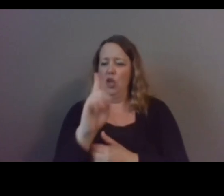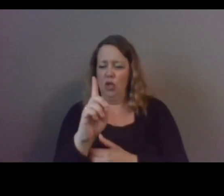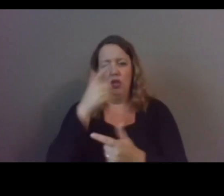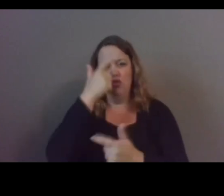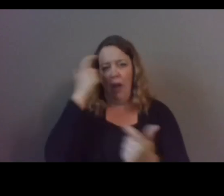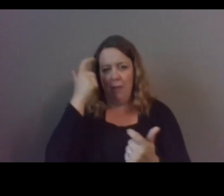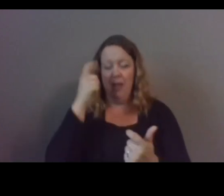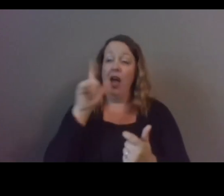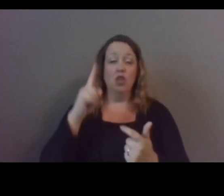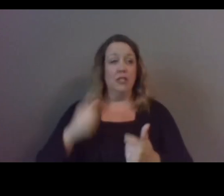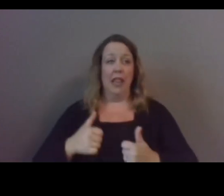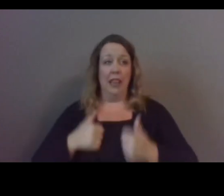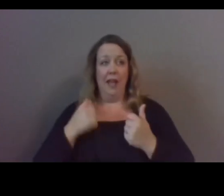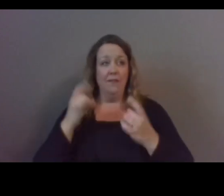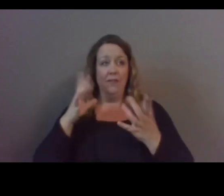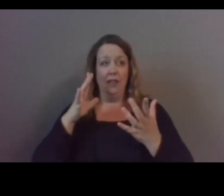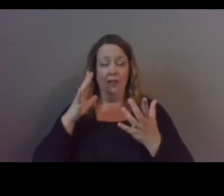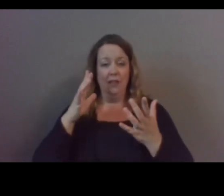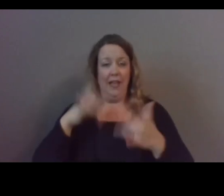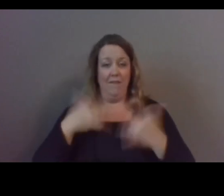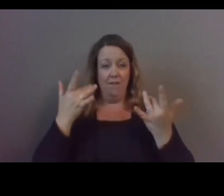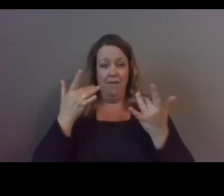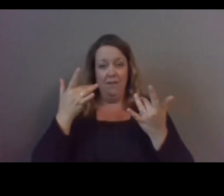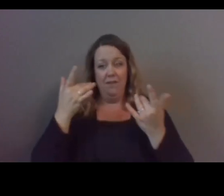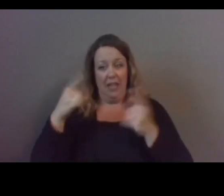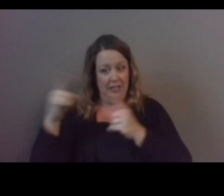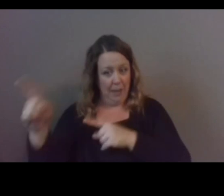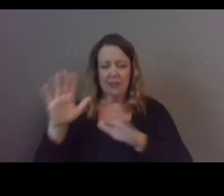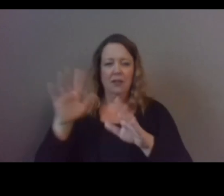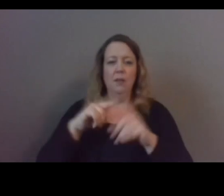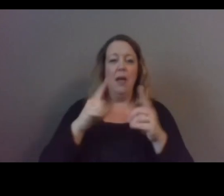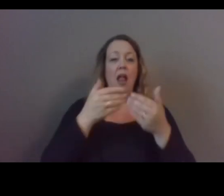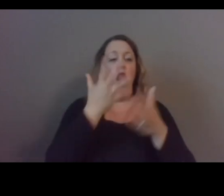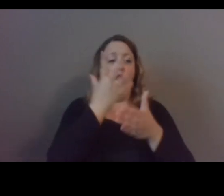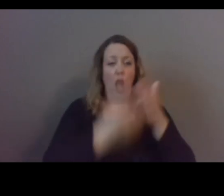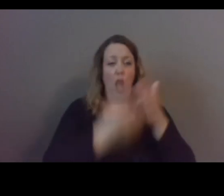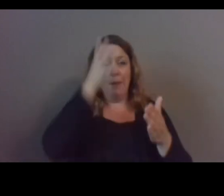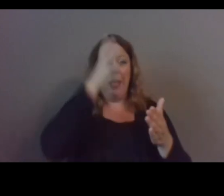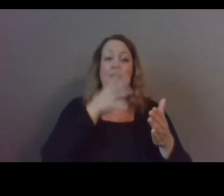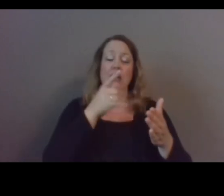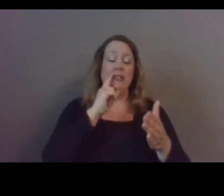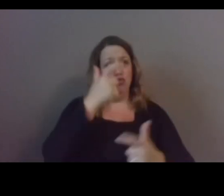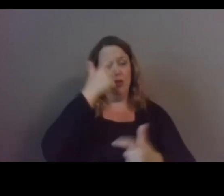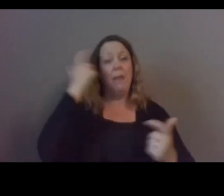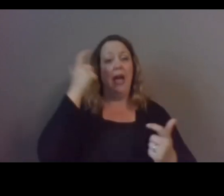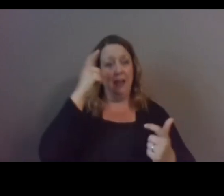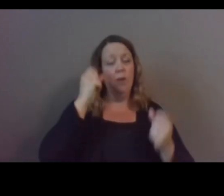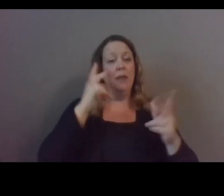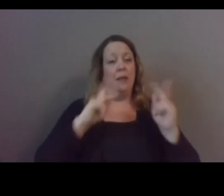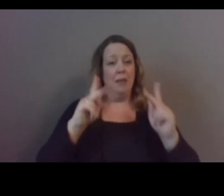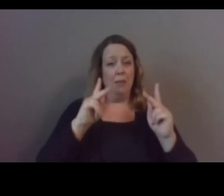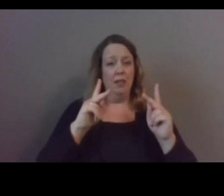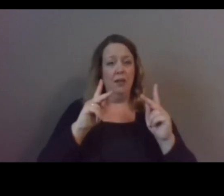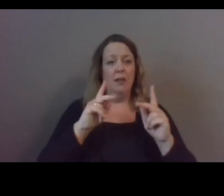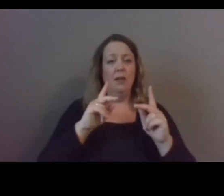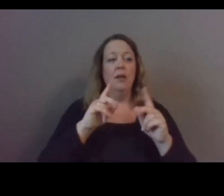events right um the loss of a parent is a is a traumatic situation right for many however the manner in which